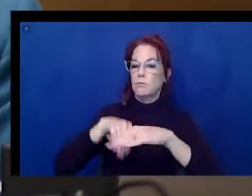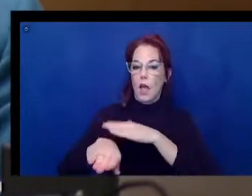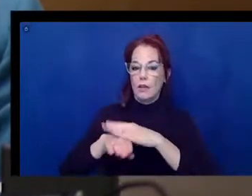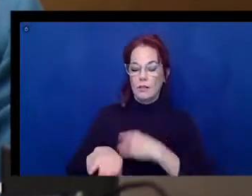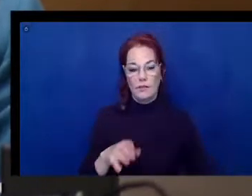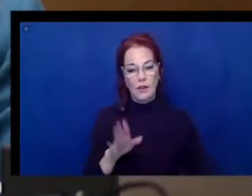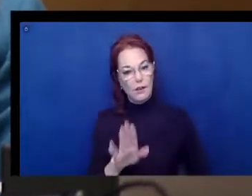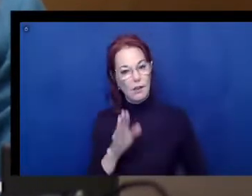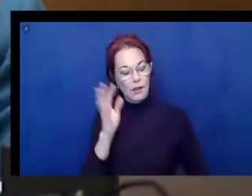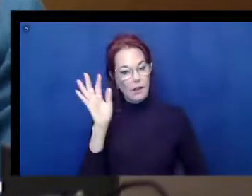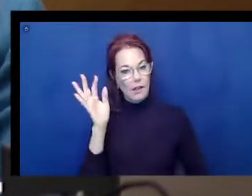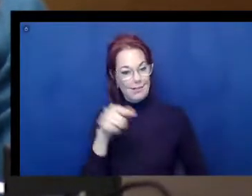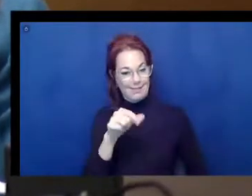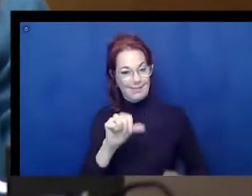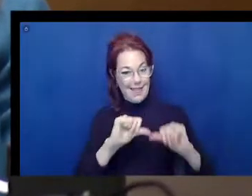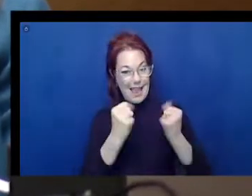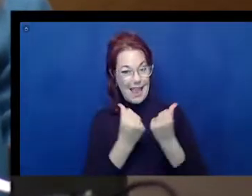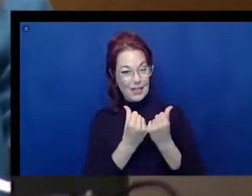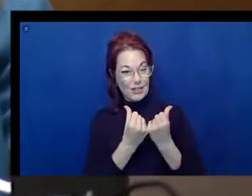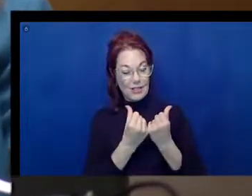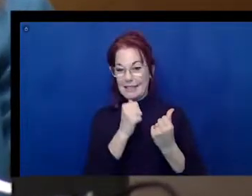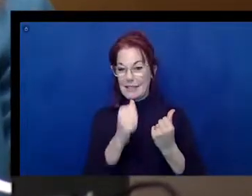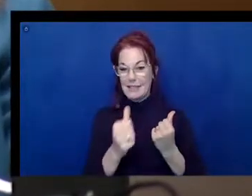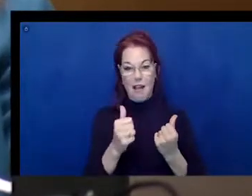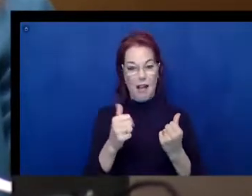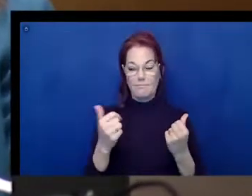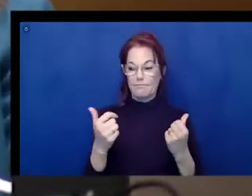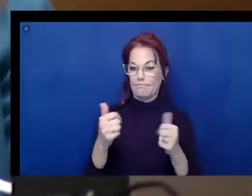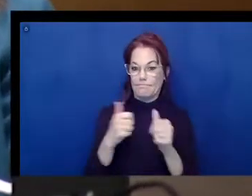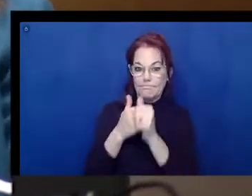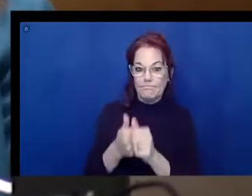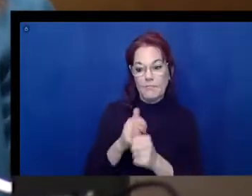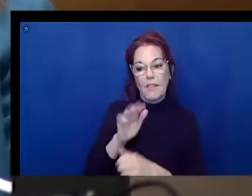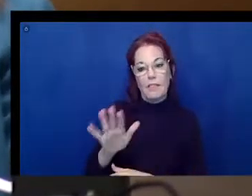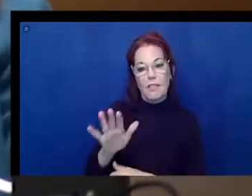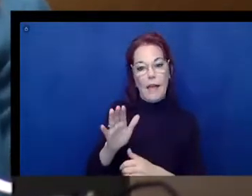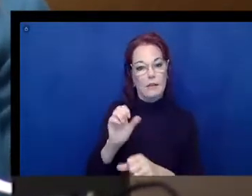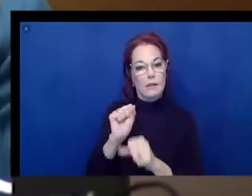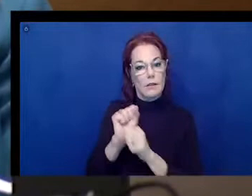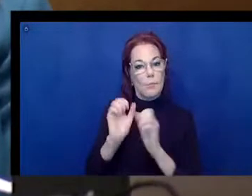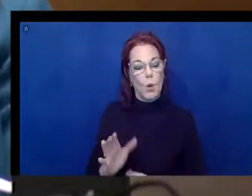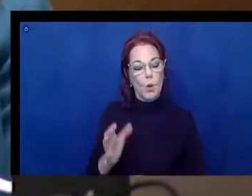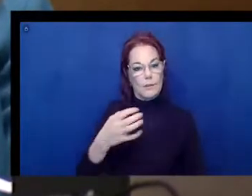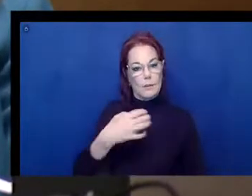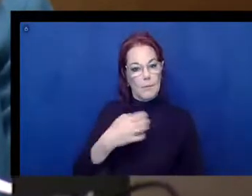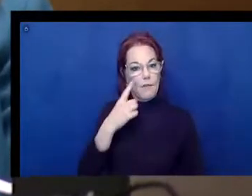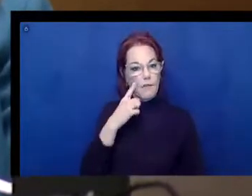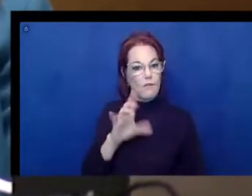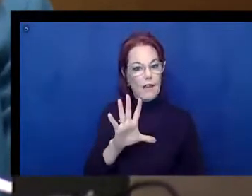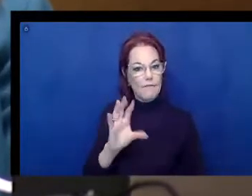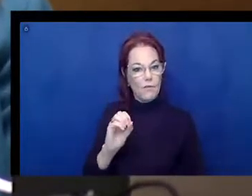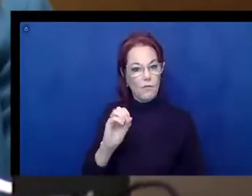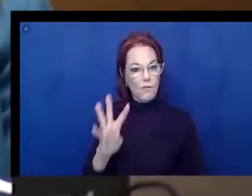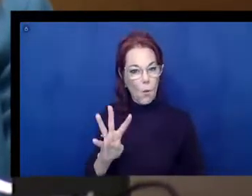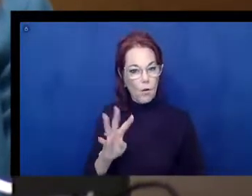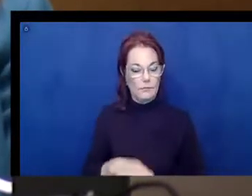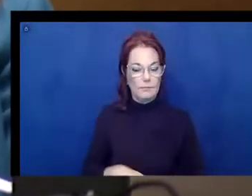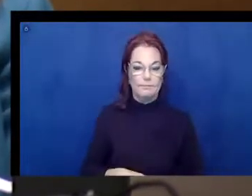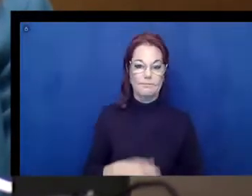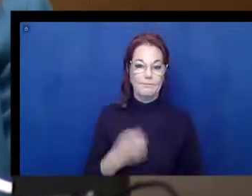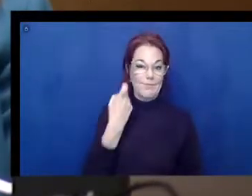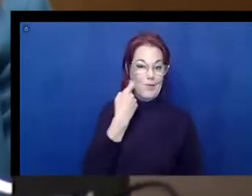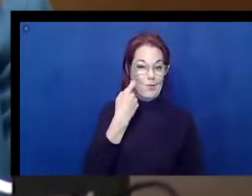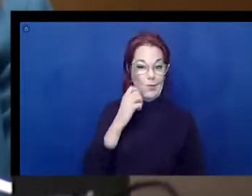employee's formal Section 508 complaint for eight years so far. In another recent case, an agency